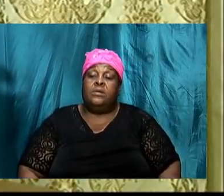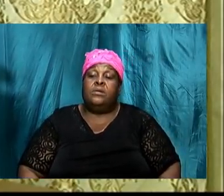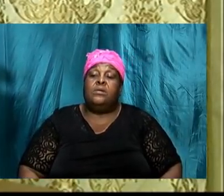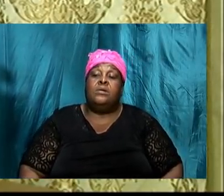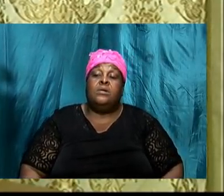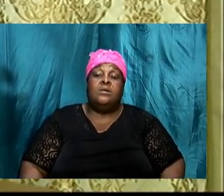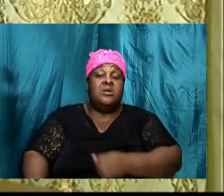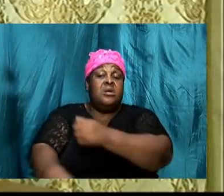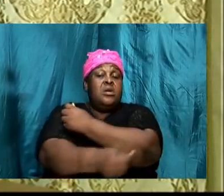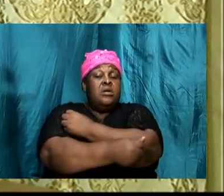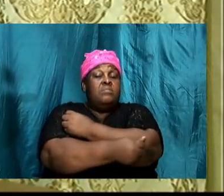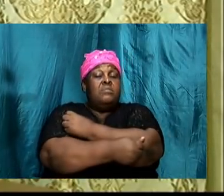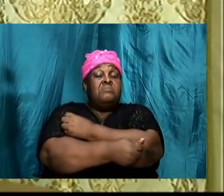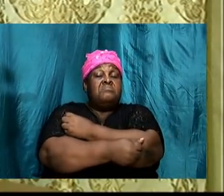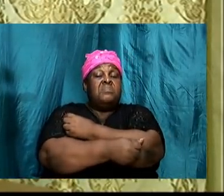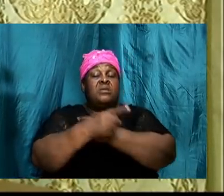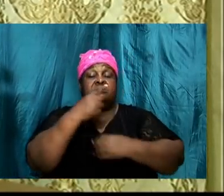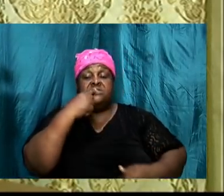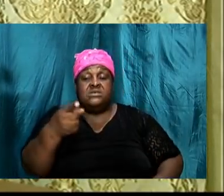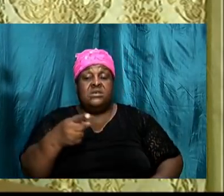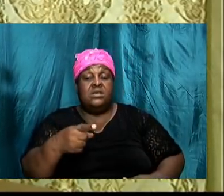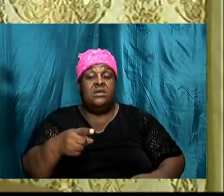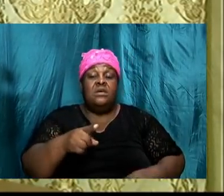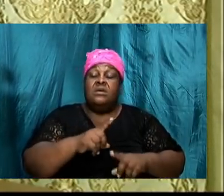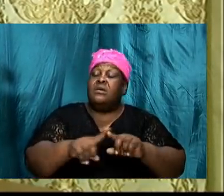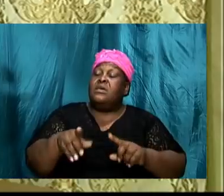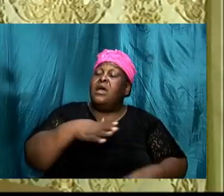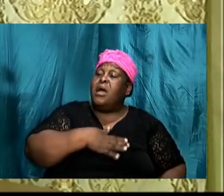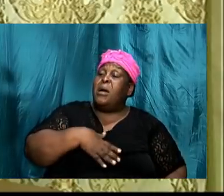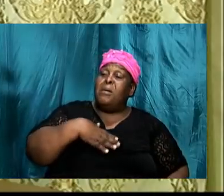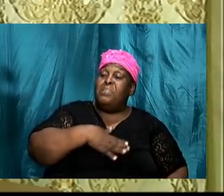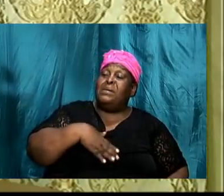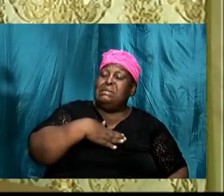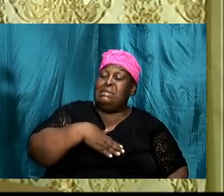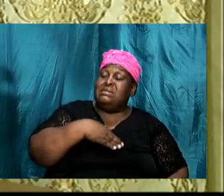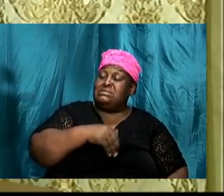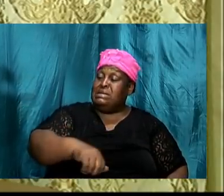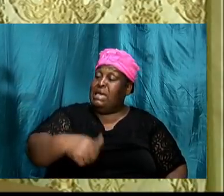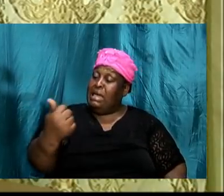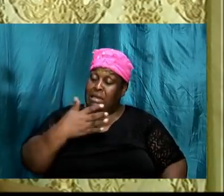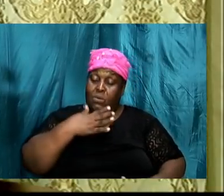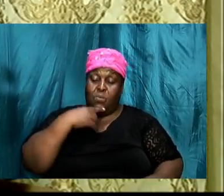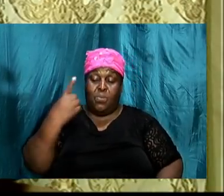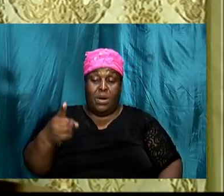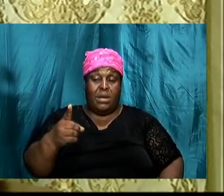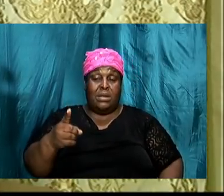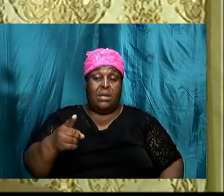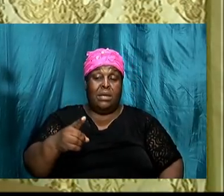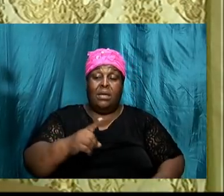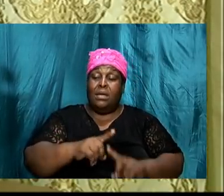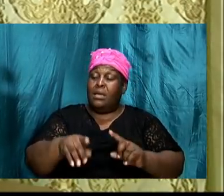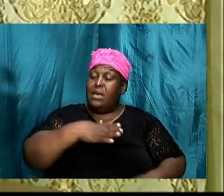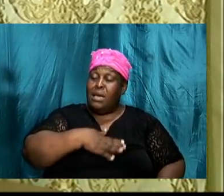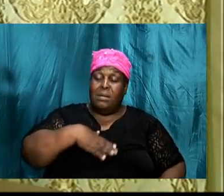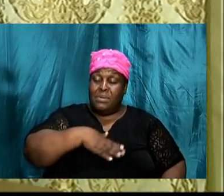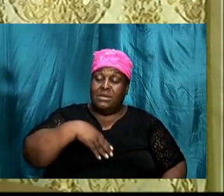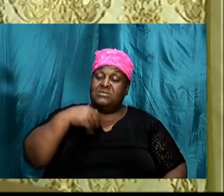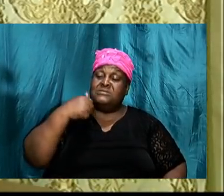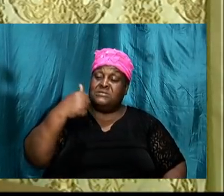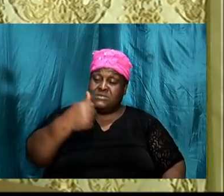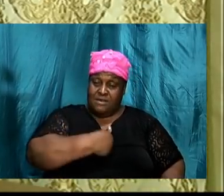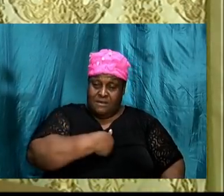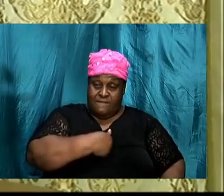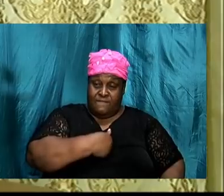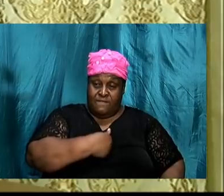Abraham, like I said, you can't please anybody. You can't please yourself. You must